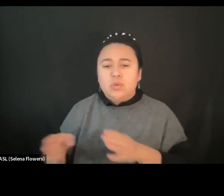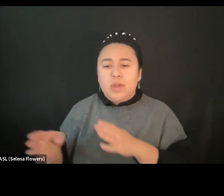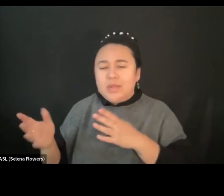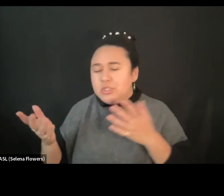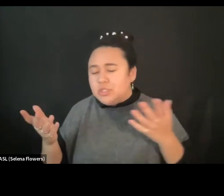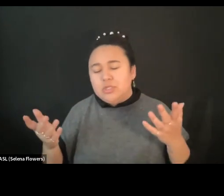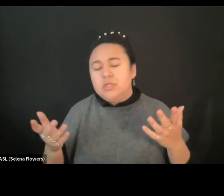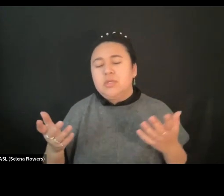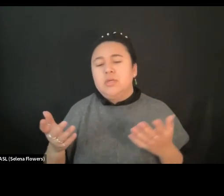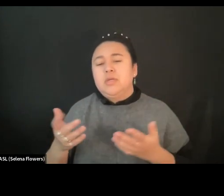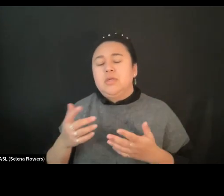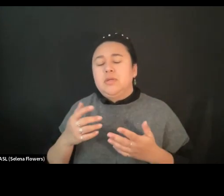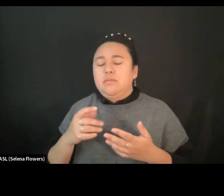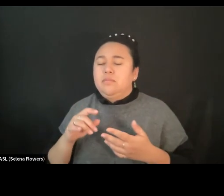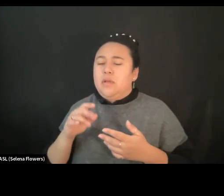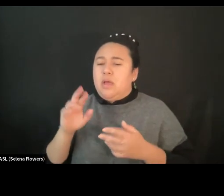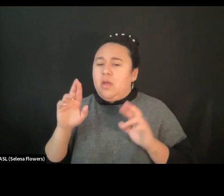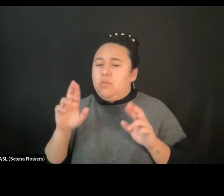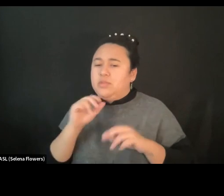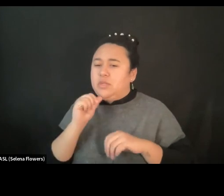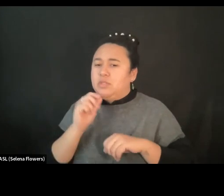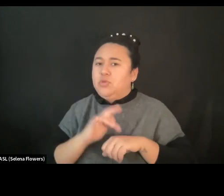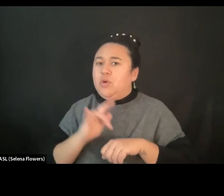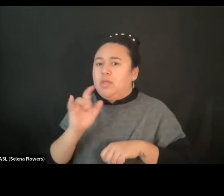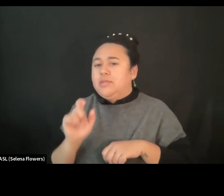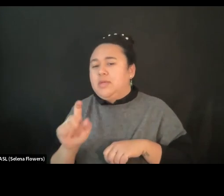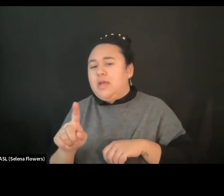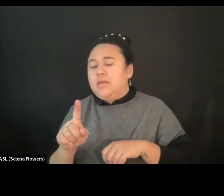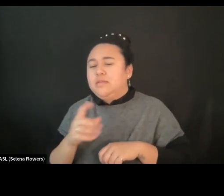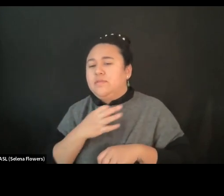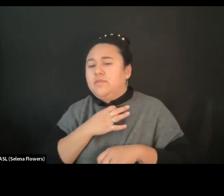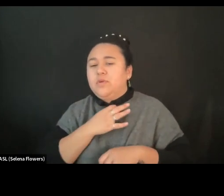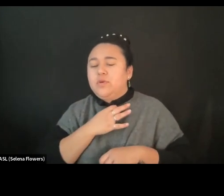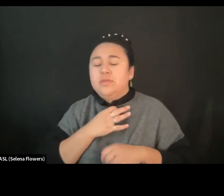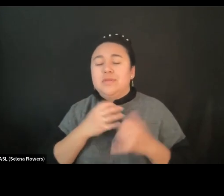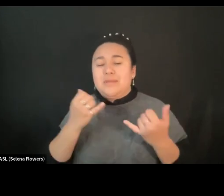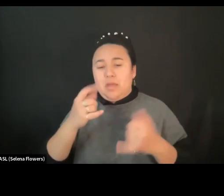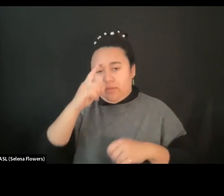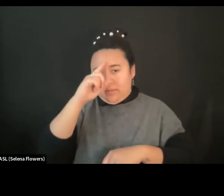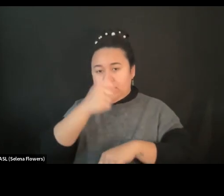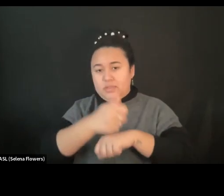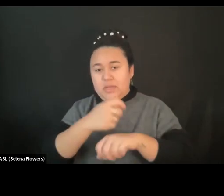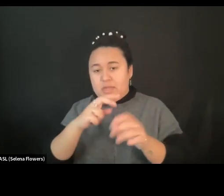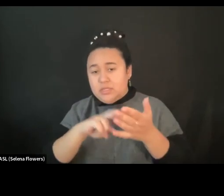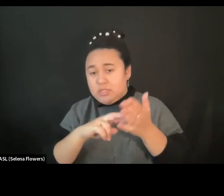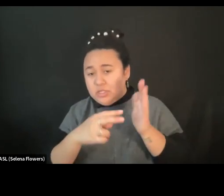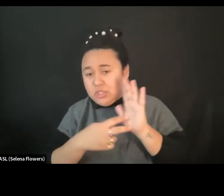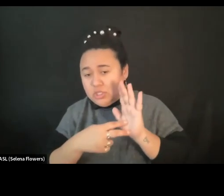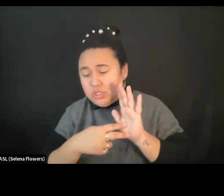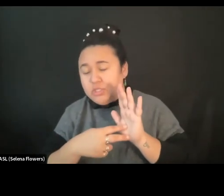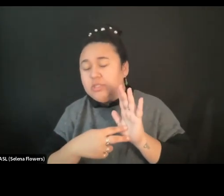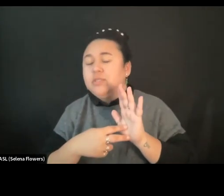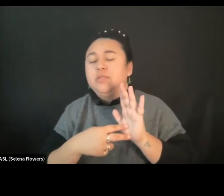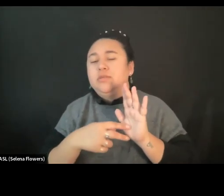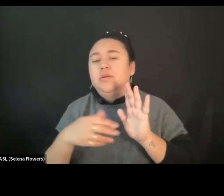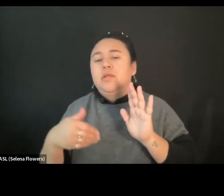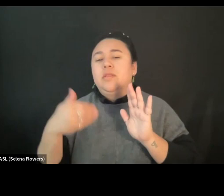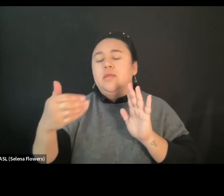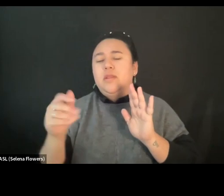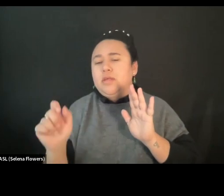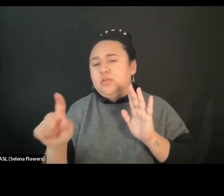listen to that. Now that the intention is there, probably the next question would be